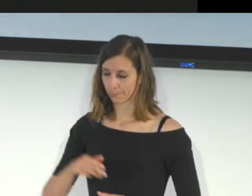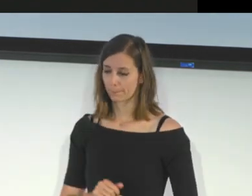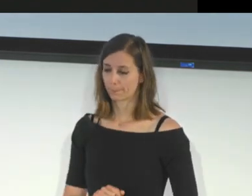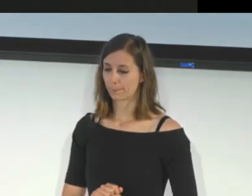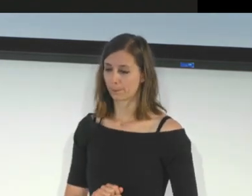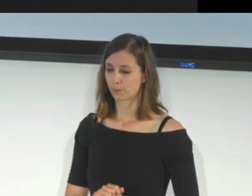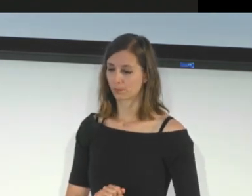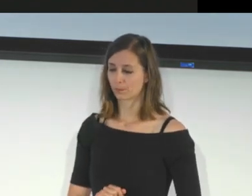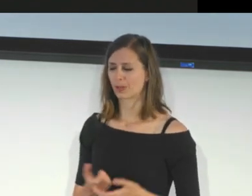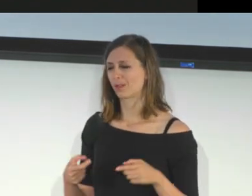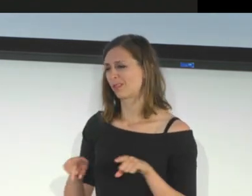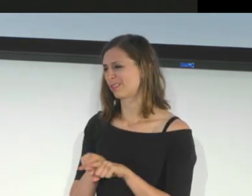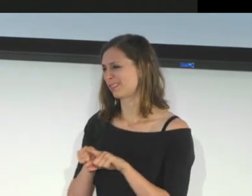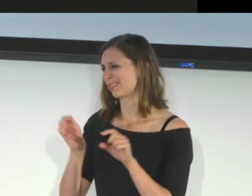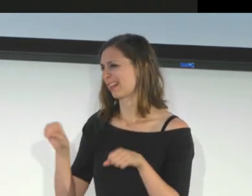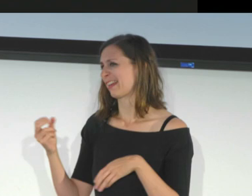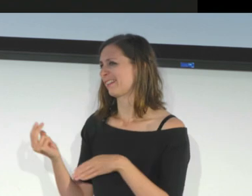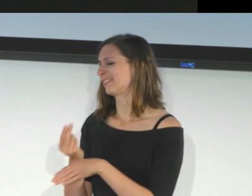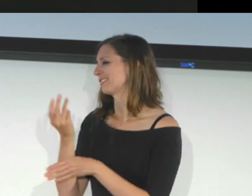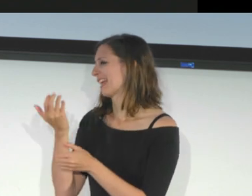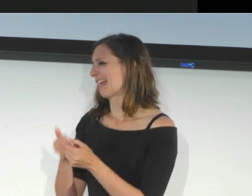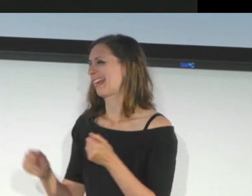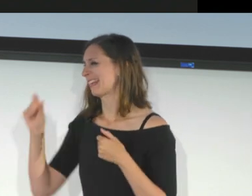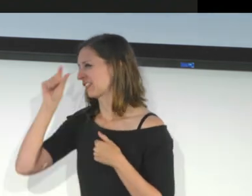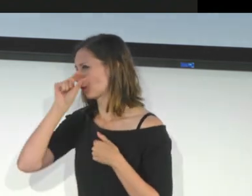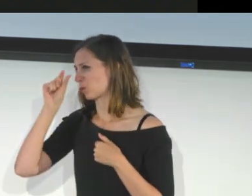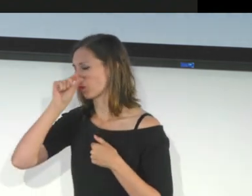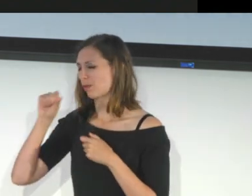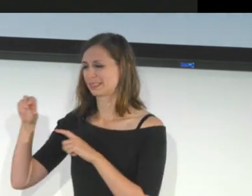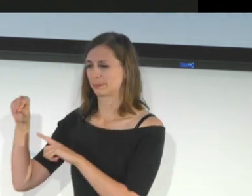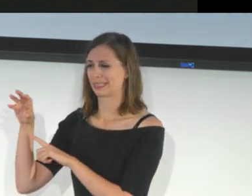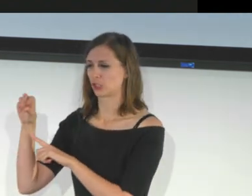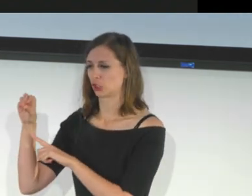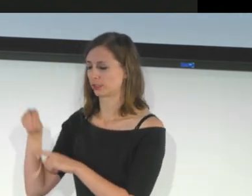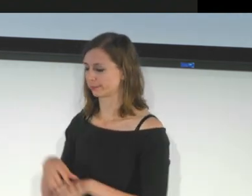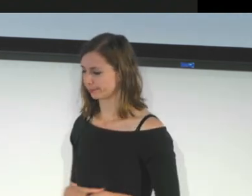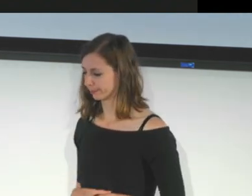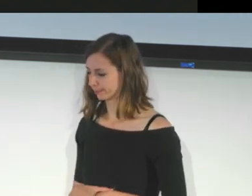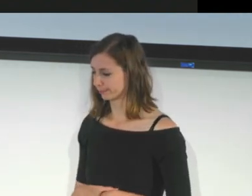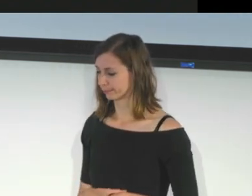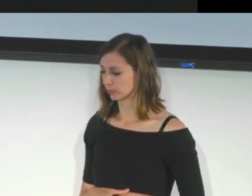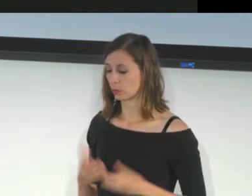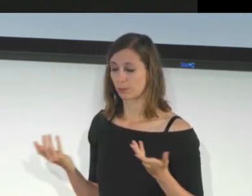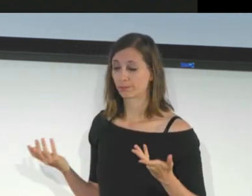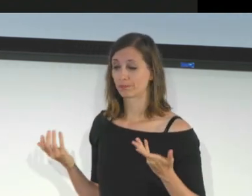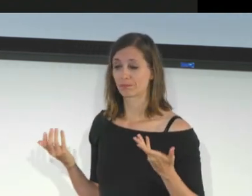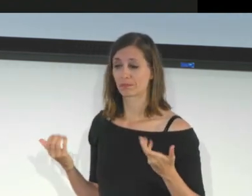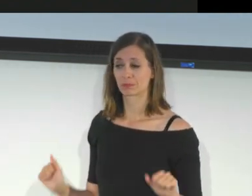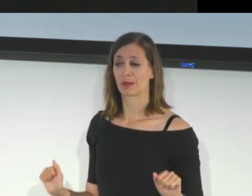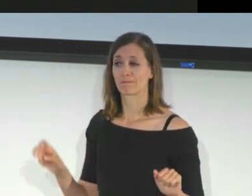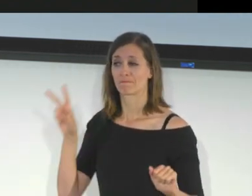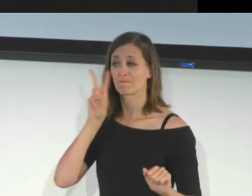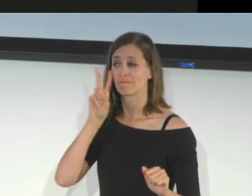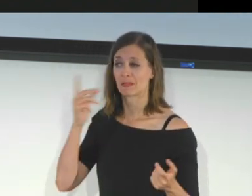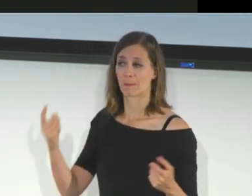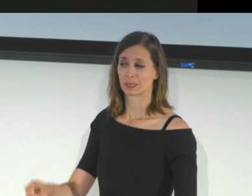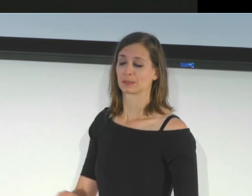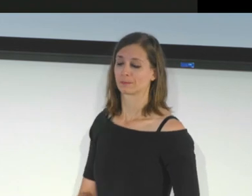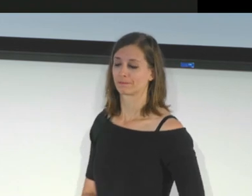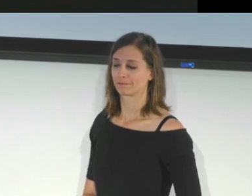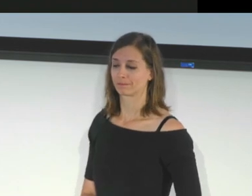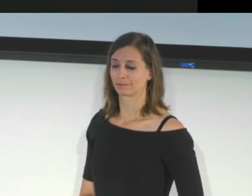but you can also do this on any Google speaker. So let's explore